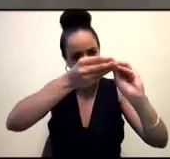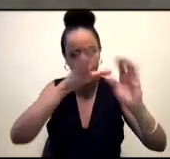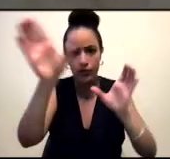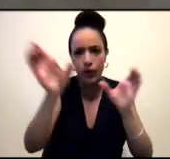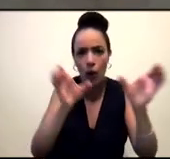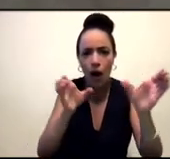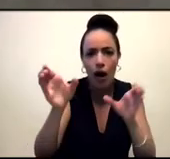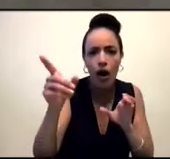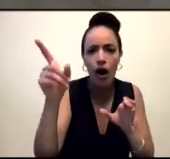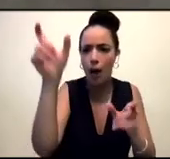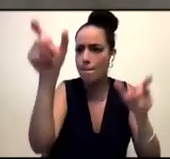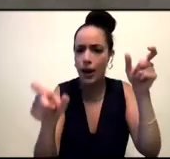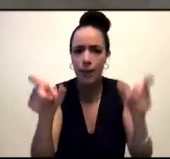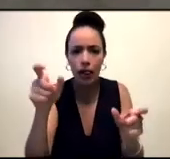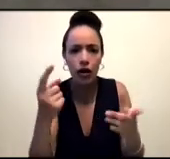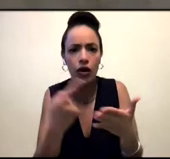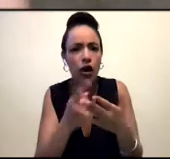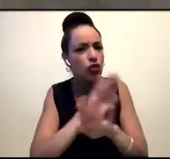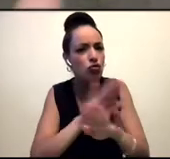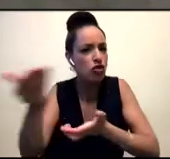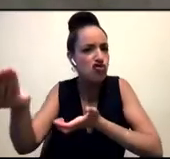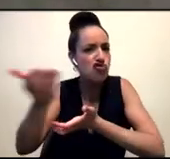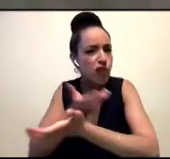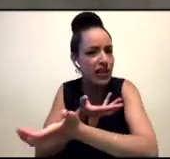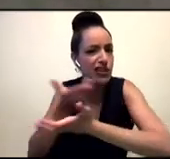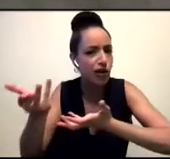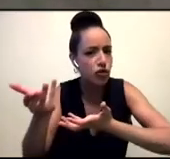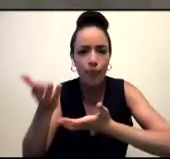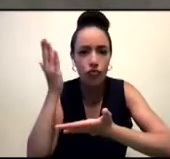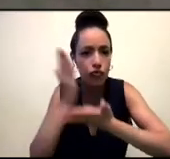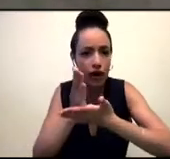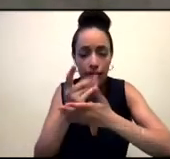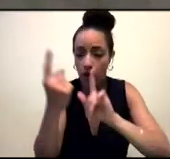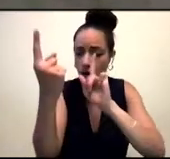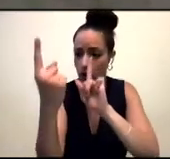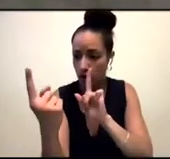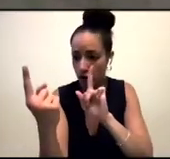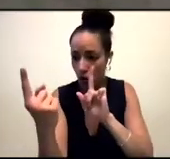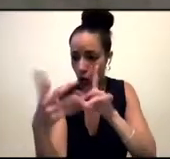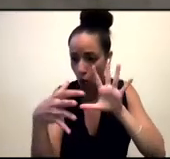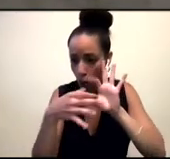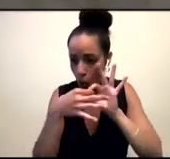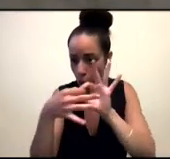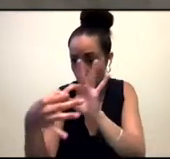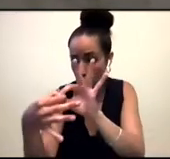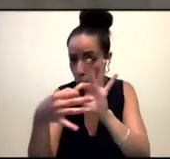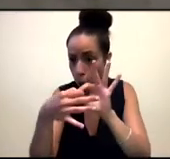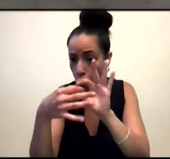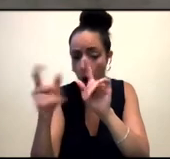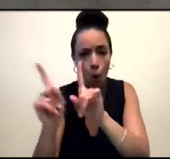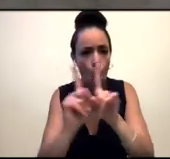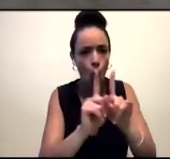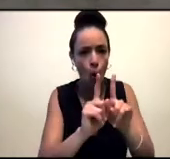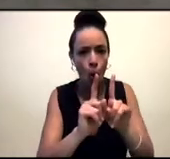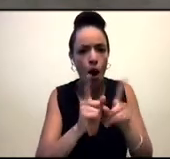investing in people, not just transactionally, like Fatima was saying, but really relationally. And if that means taking home less money, it's worth it, because